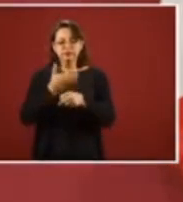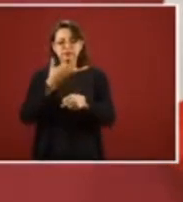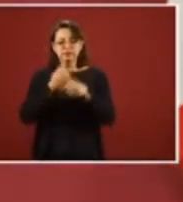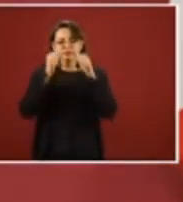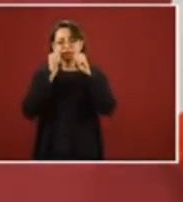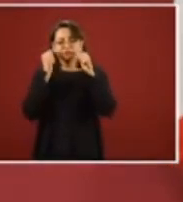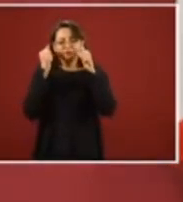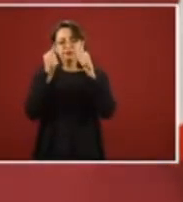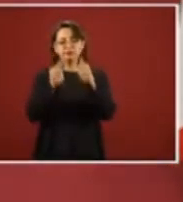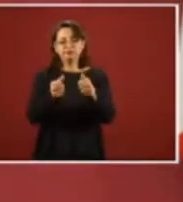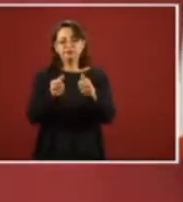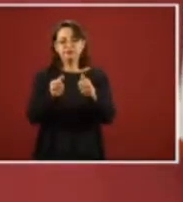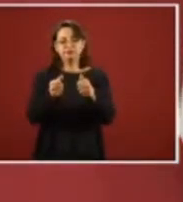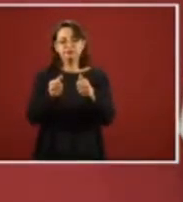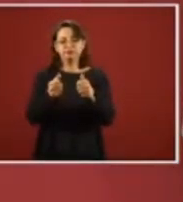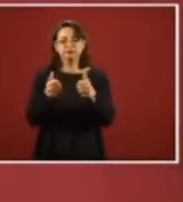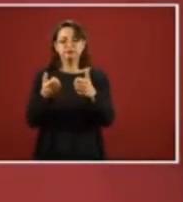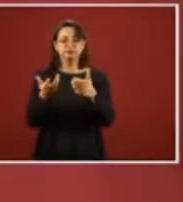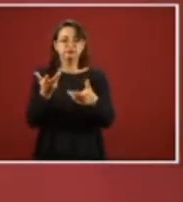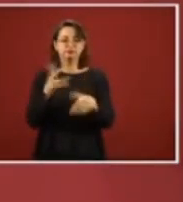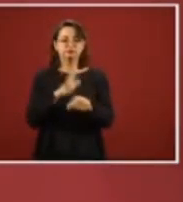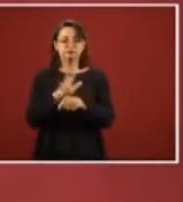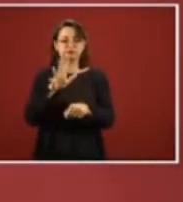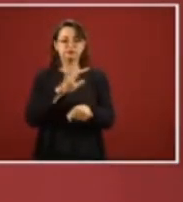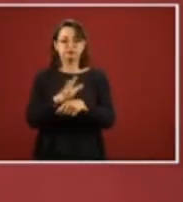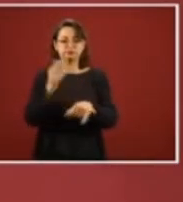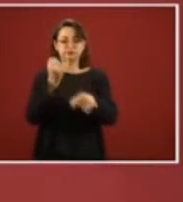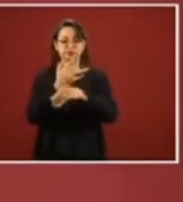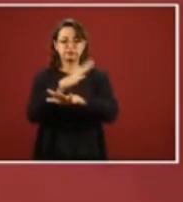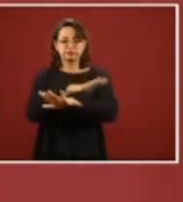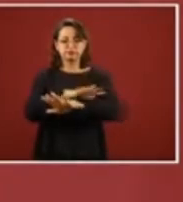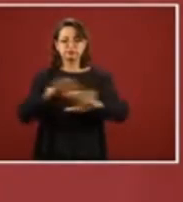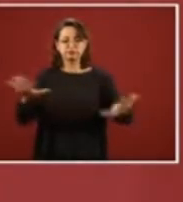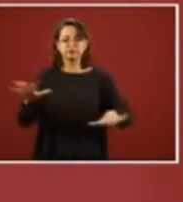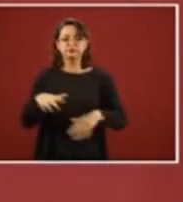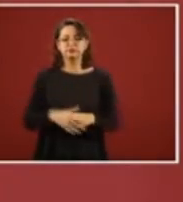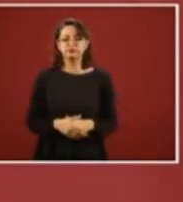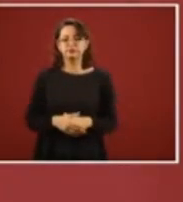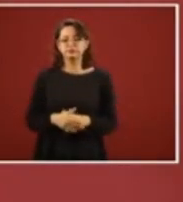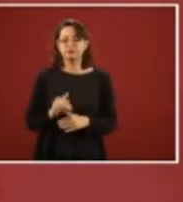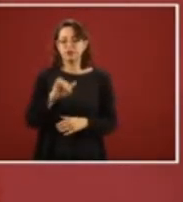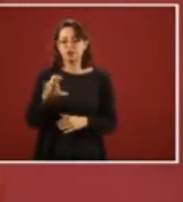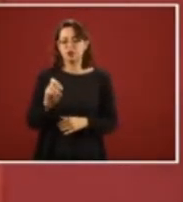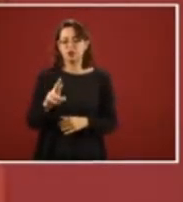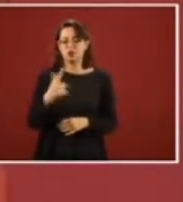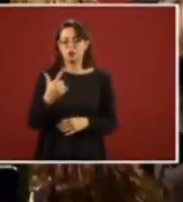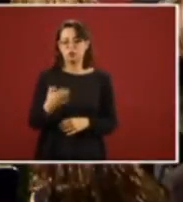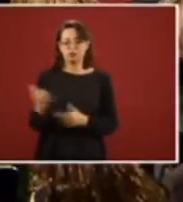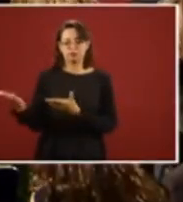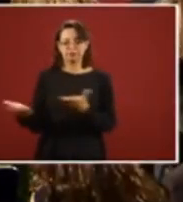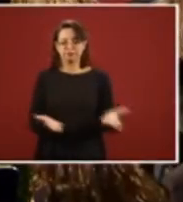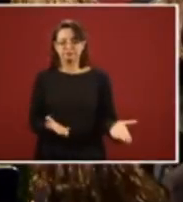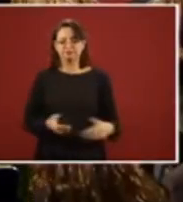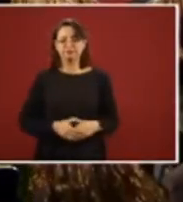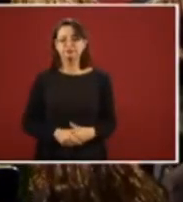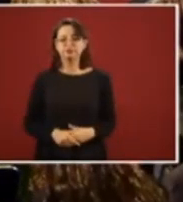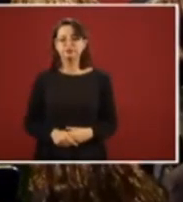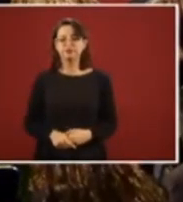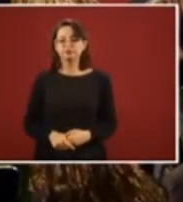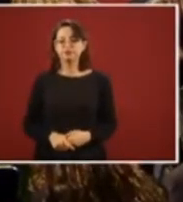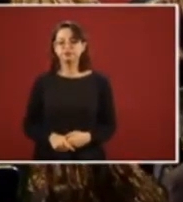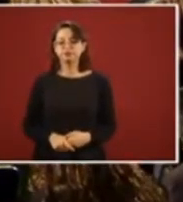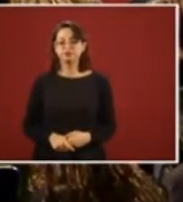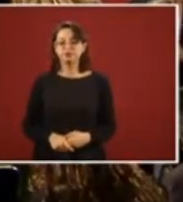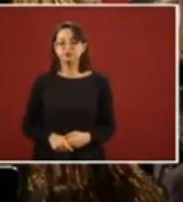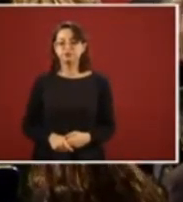commander of the